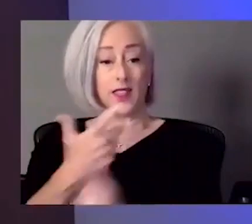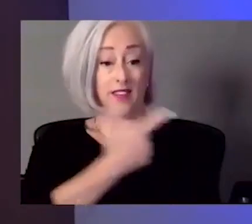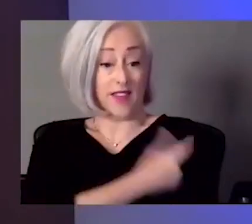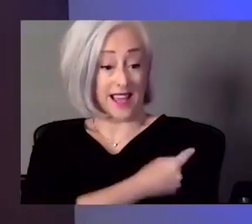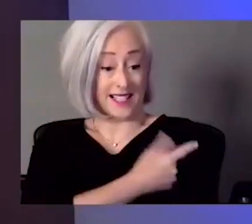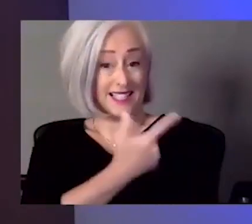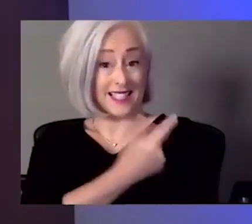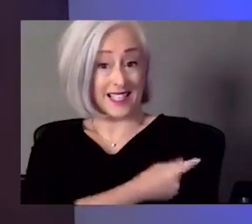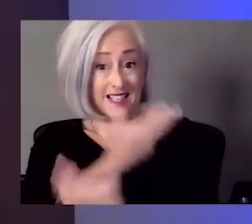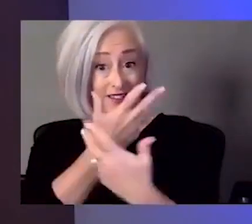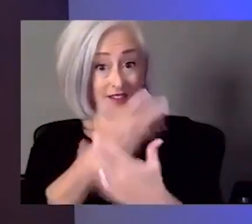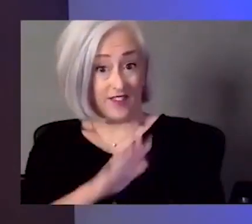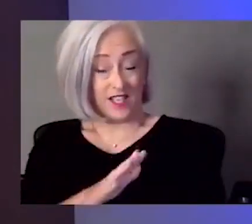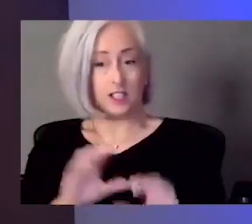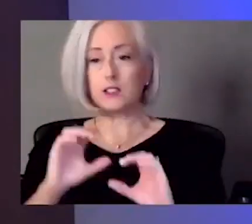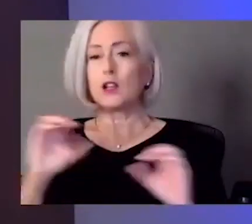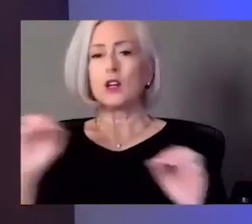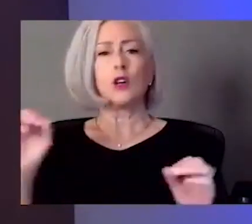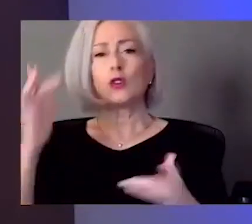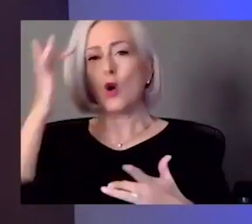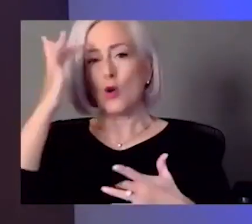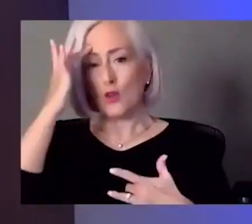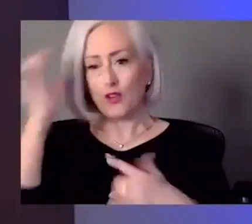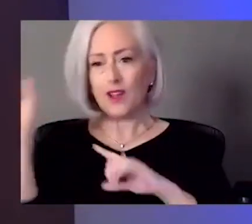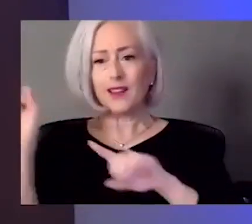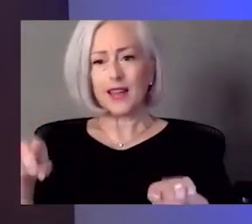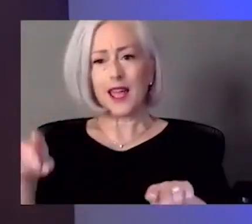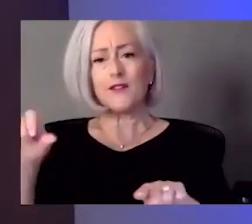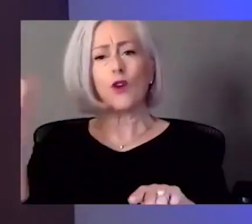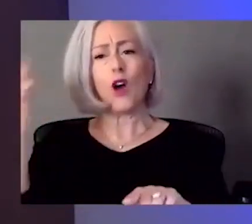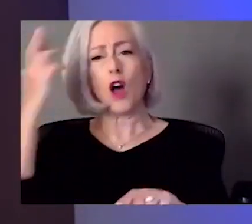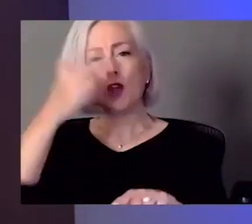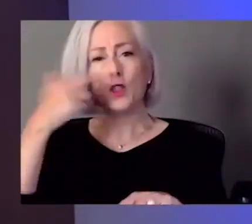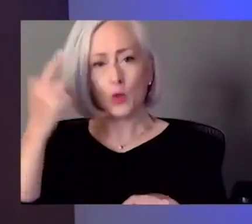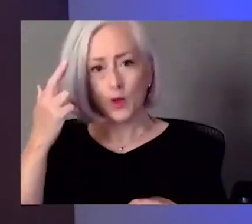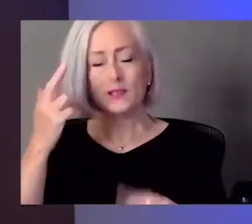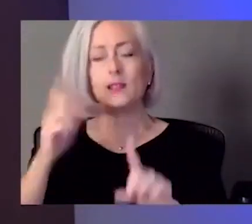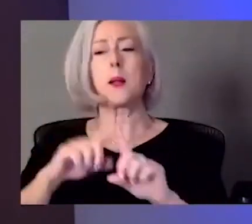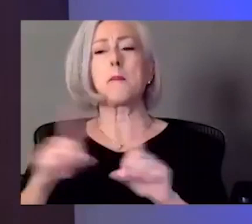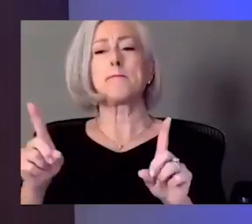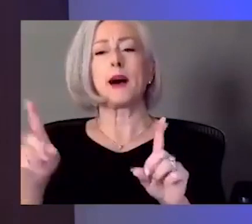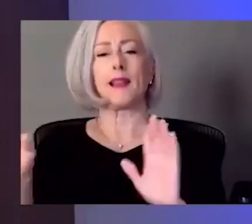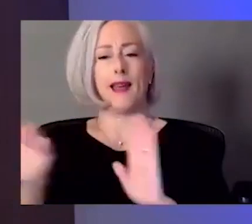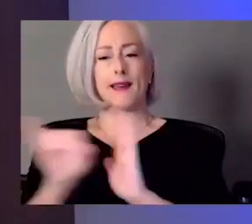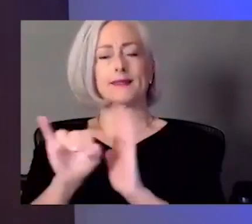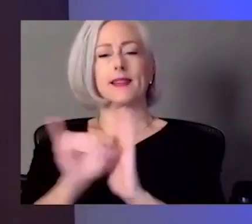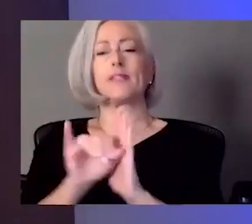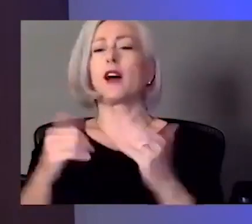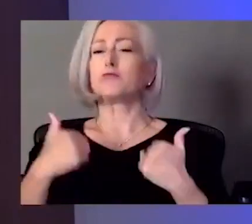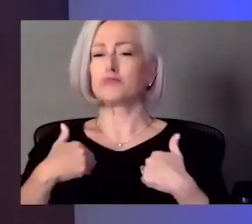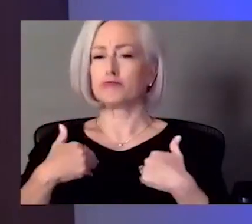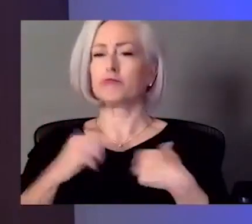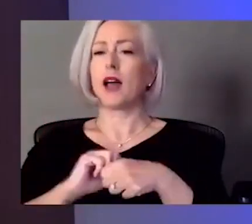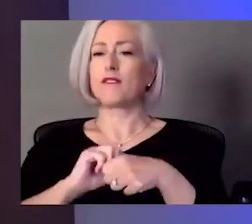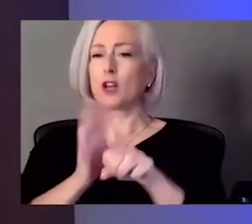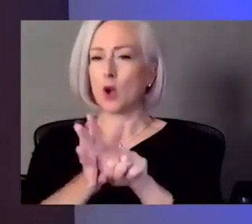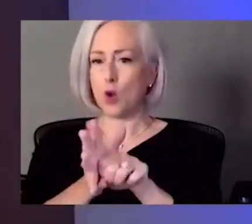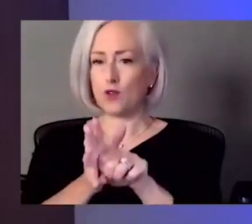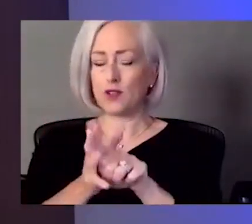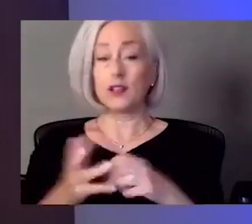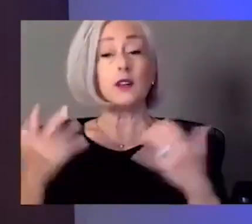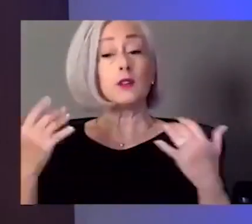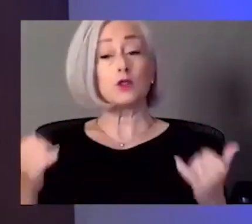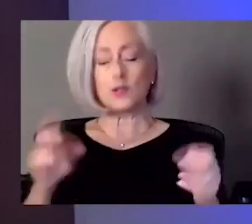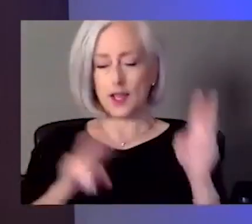related to COVID at all and kind of happenstance identify that they had COVID-19. Today when I was reviewing the inpatient numbers